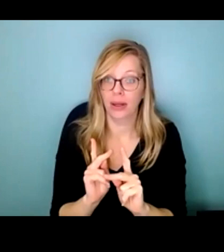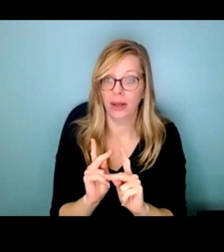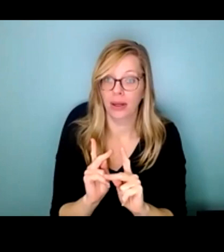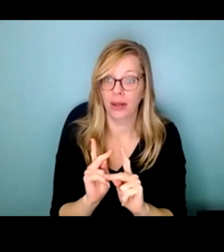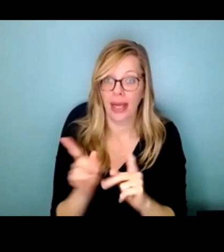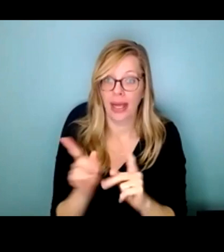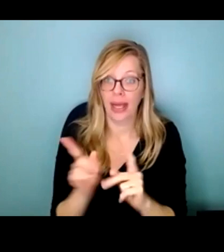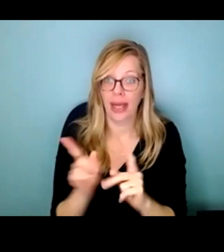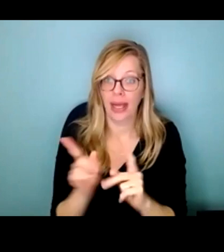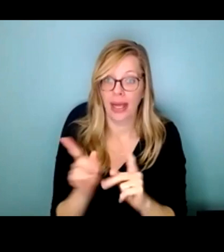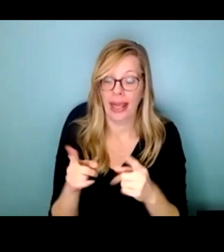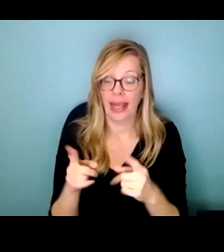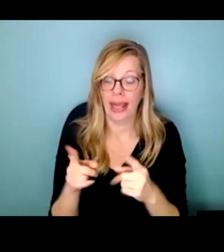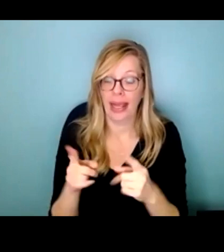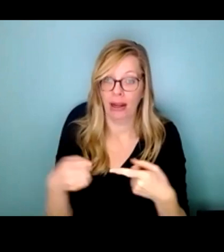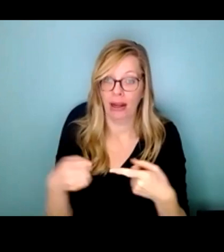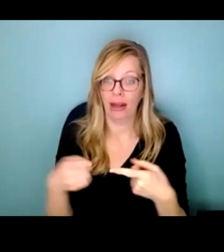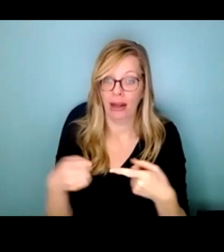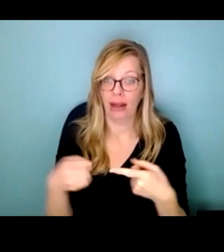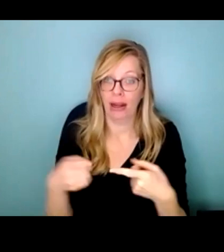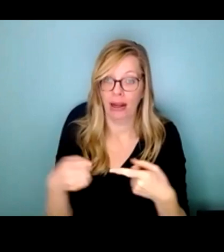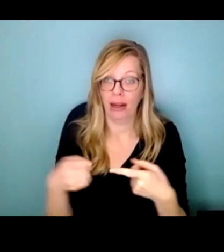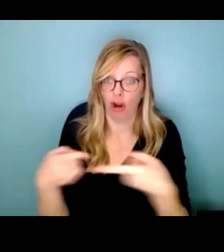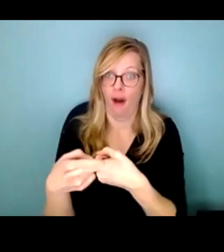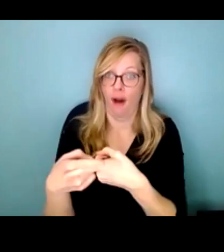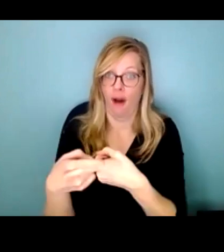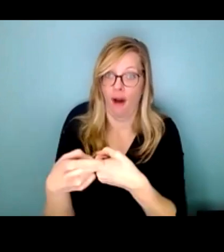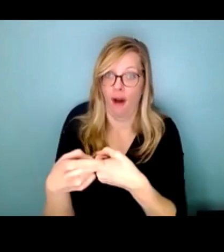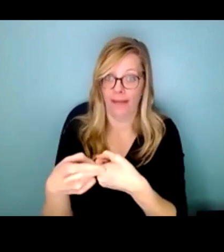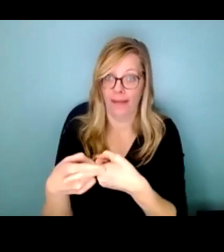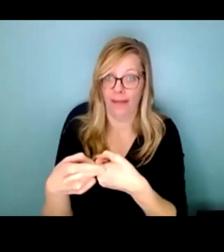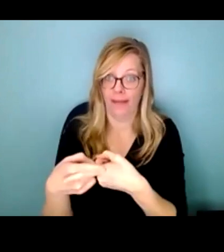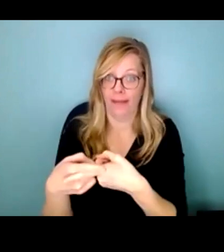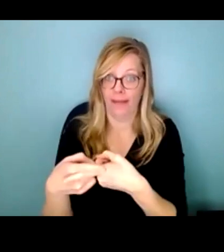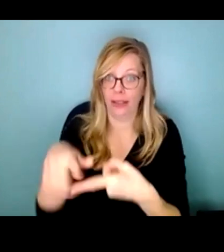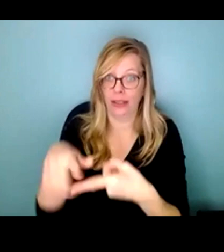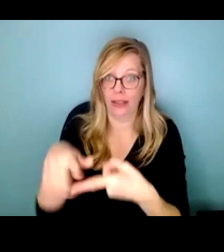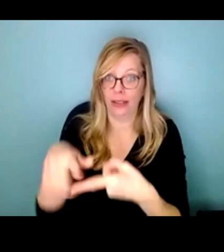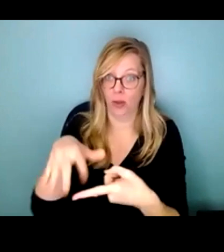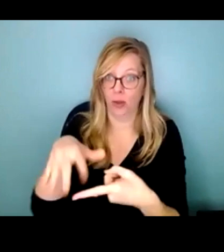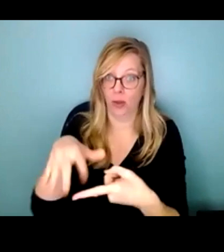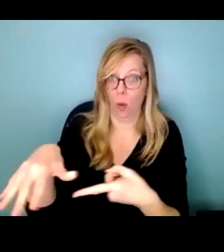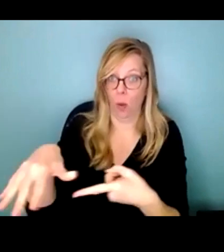people who